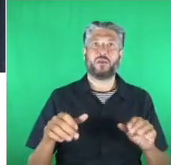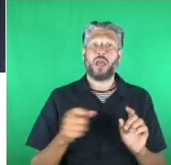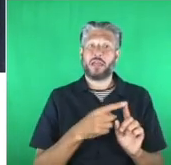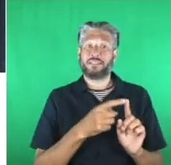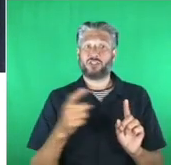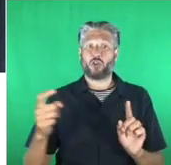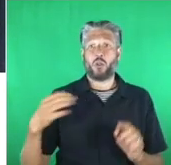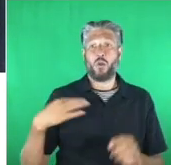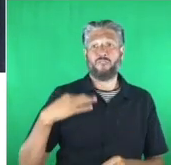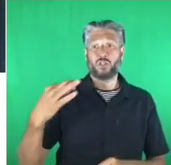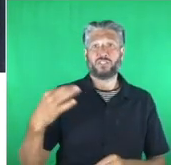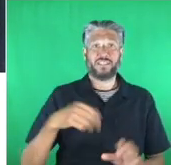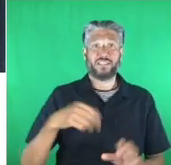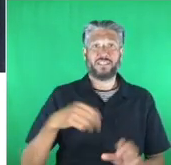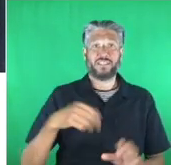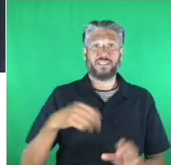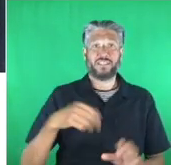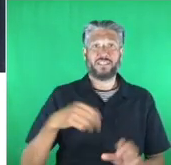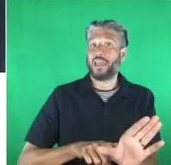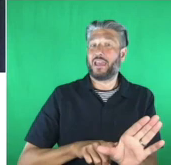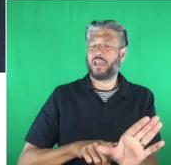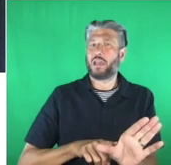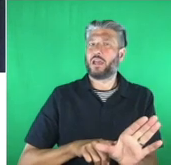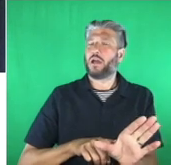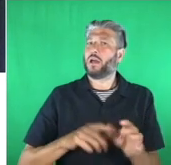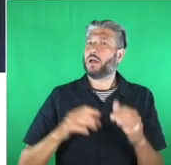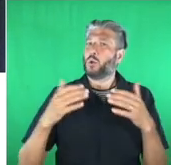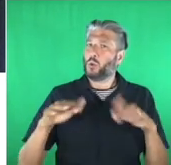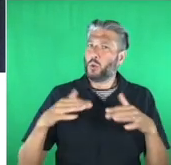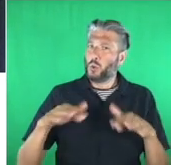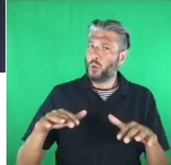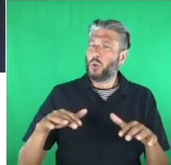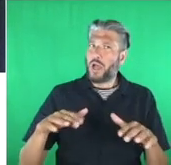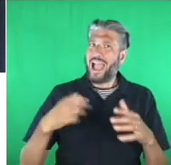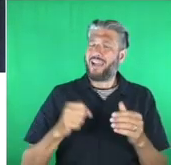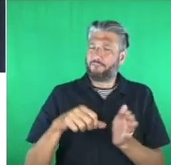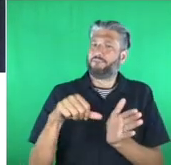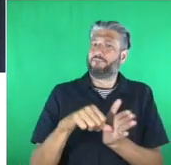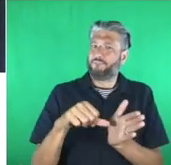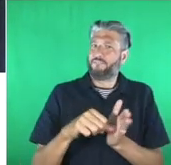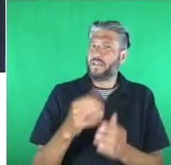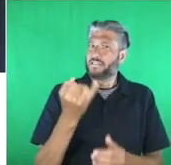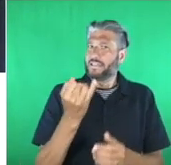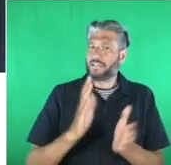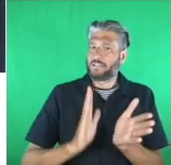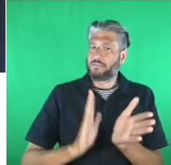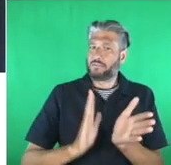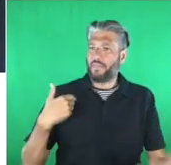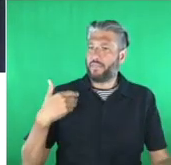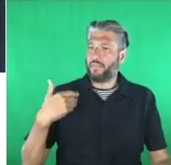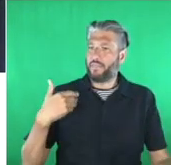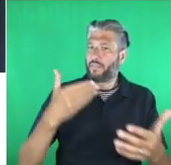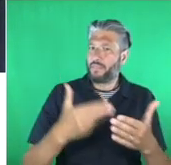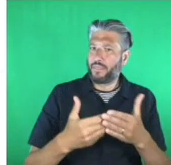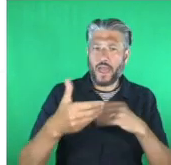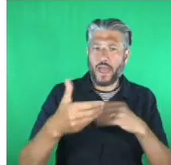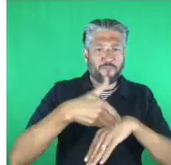has been particularly inspiring due to the challenges of the past few months and their impact on the world of volunteering